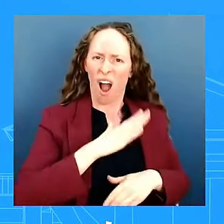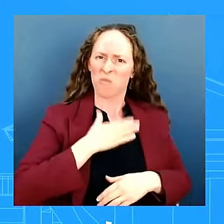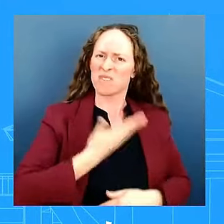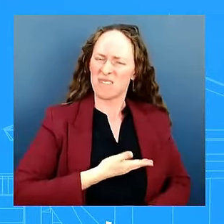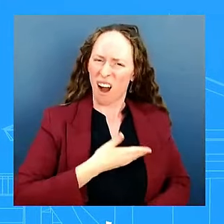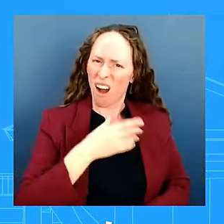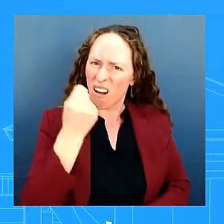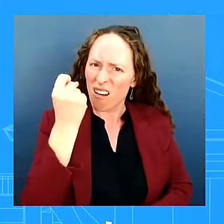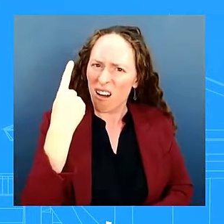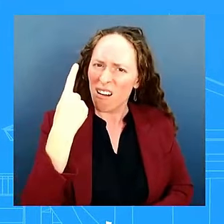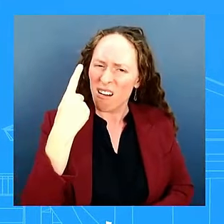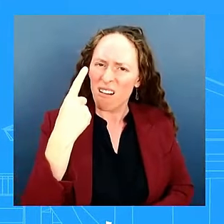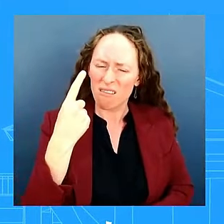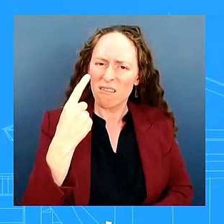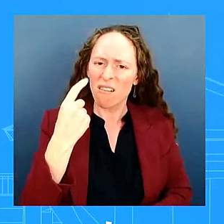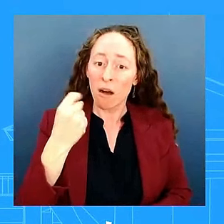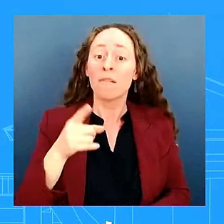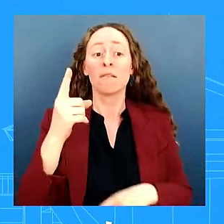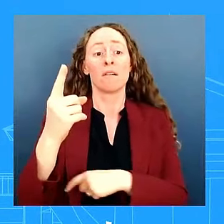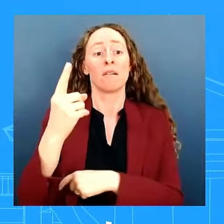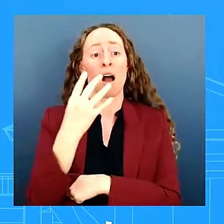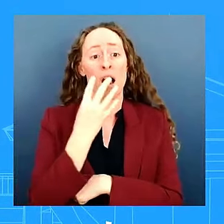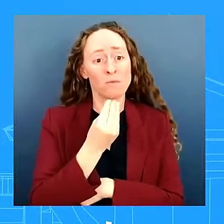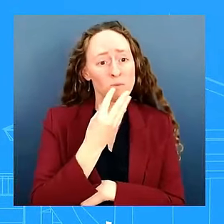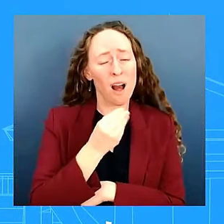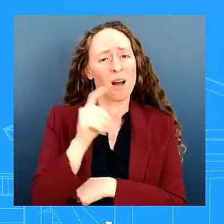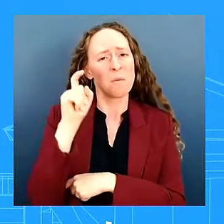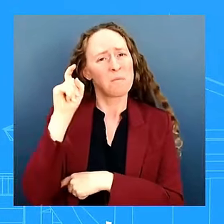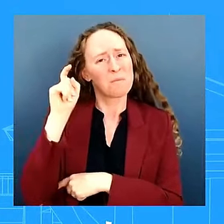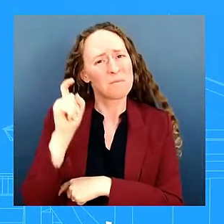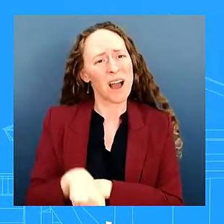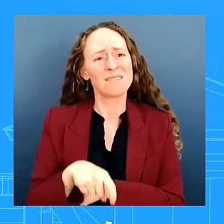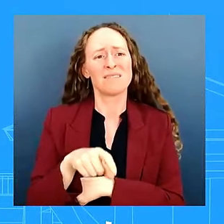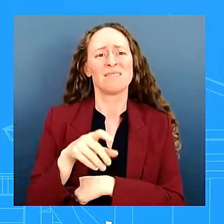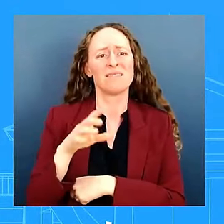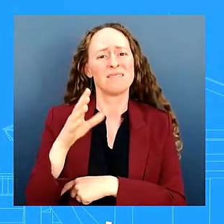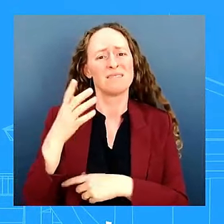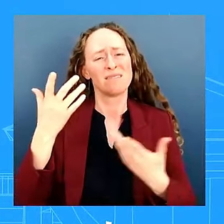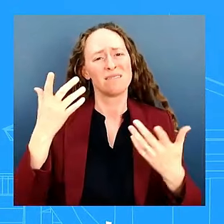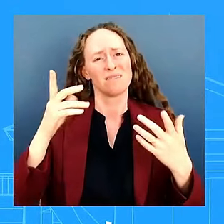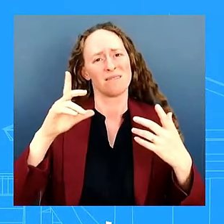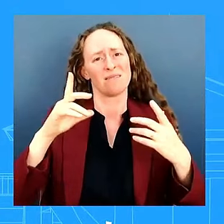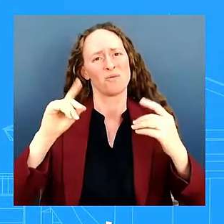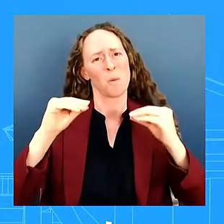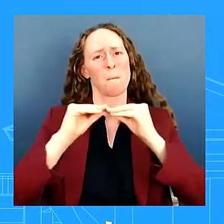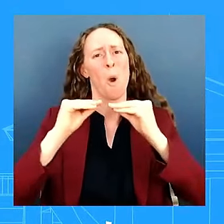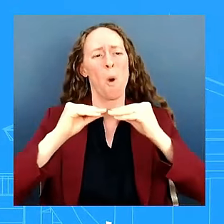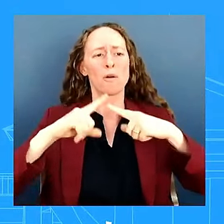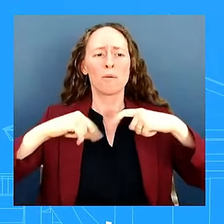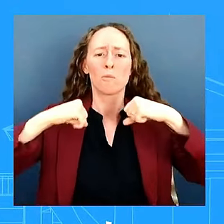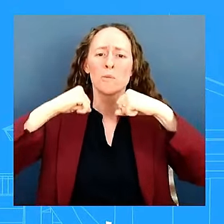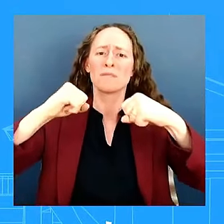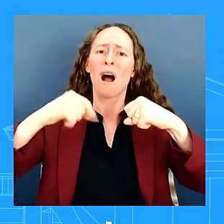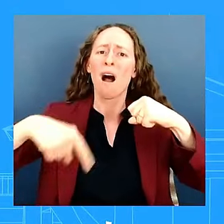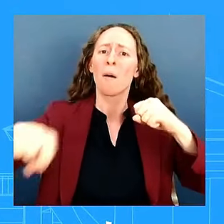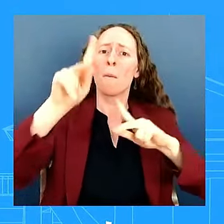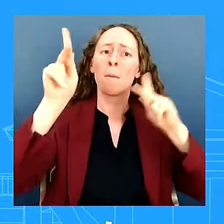israel must do more they must do more to make sure that incidents like these never happen again and